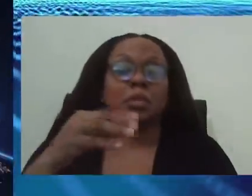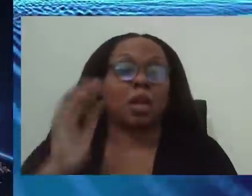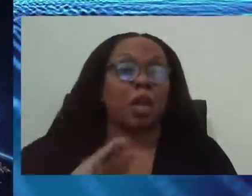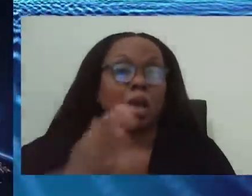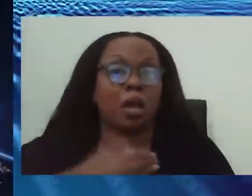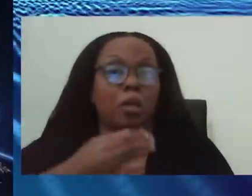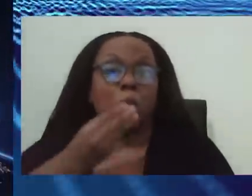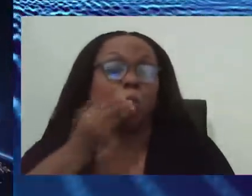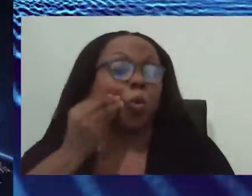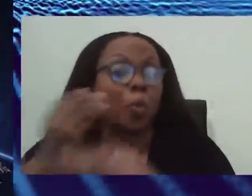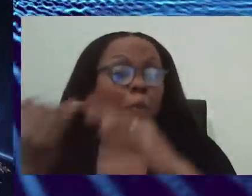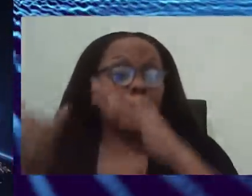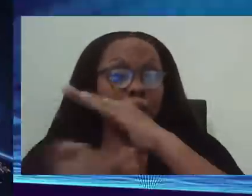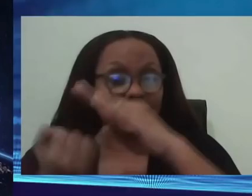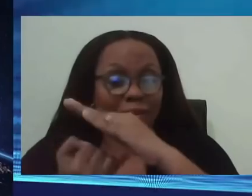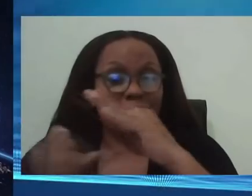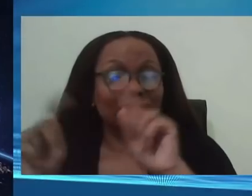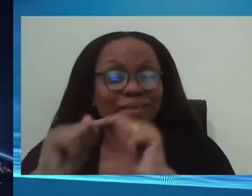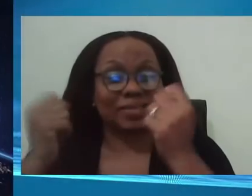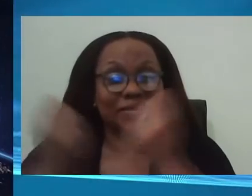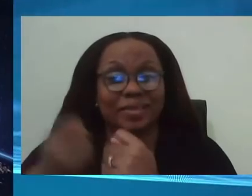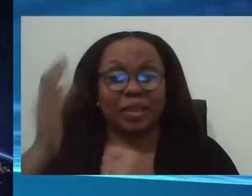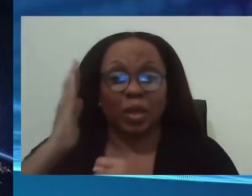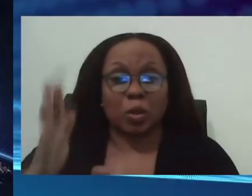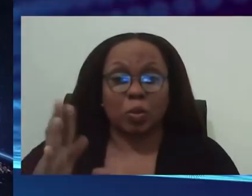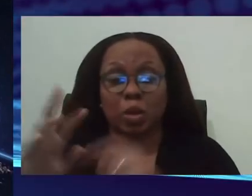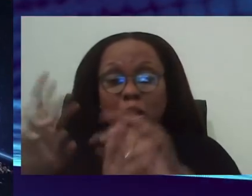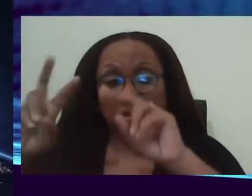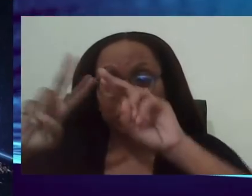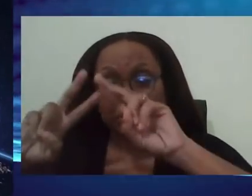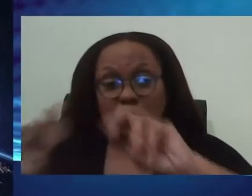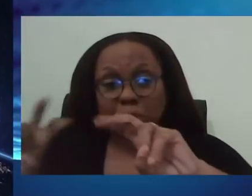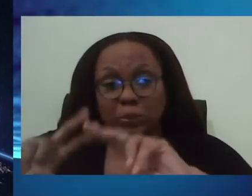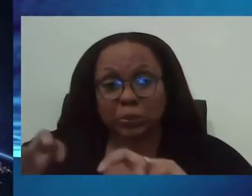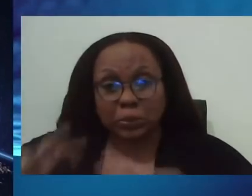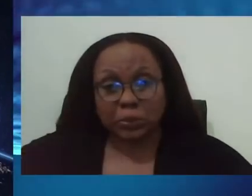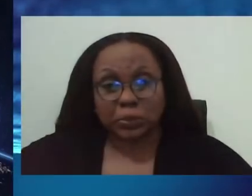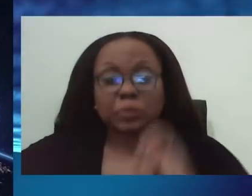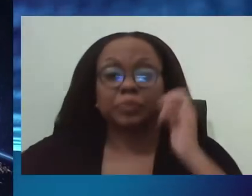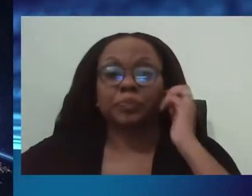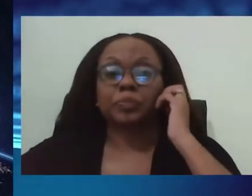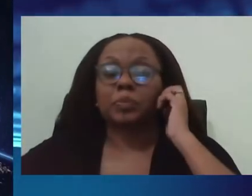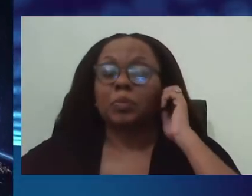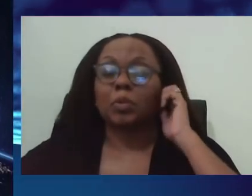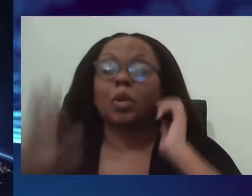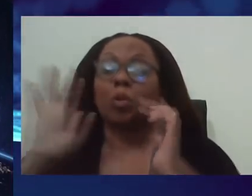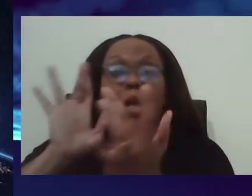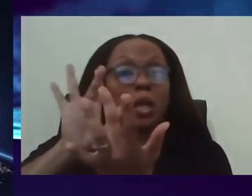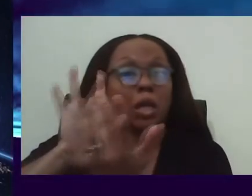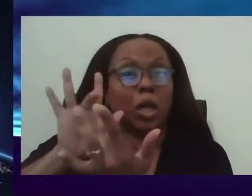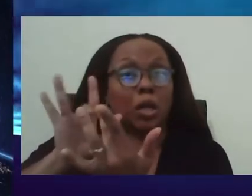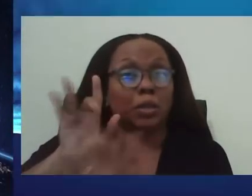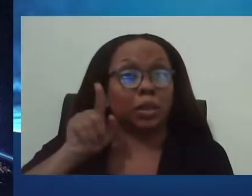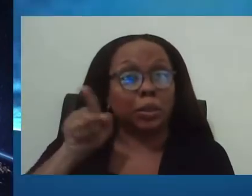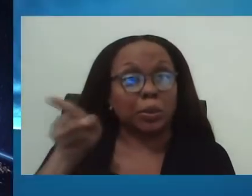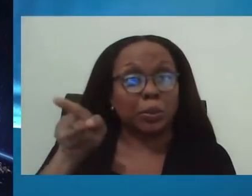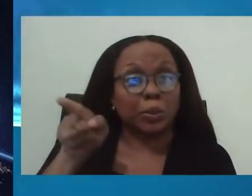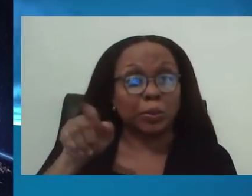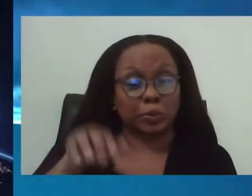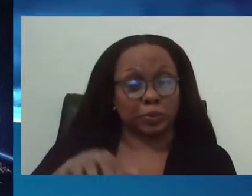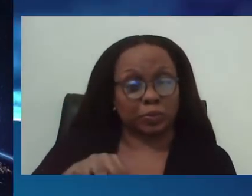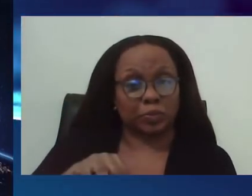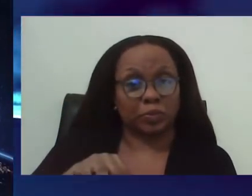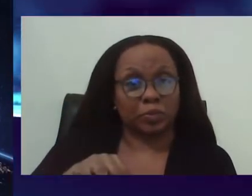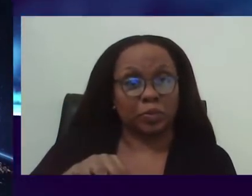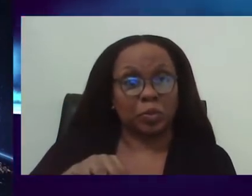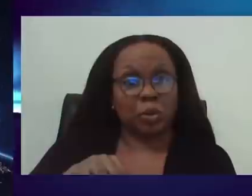And, and when I say see, I mean initially electronically, see, let me be very careful and make contact with you. And, and, and then if